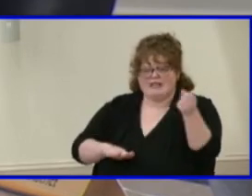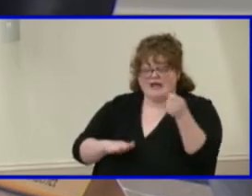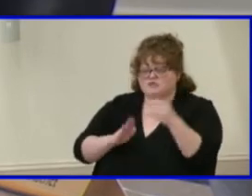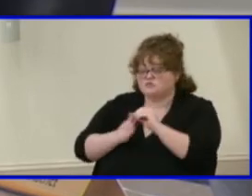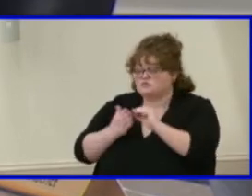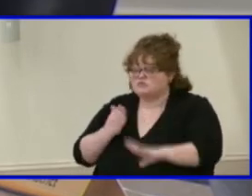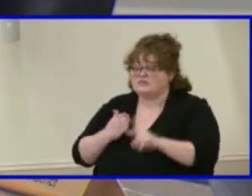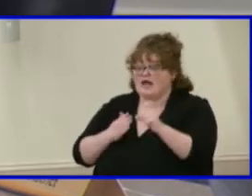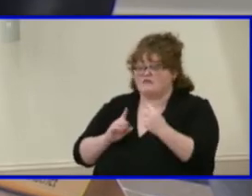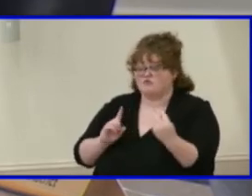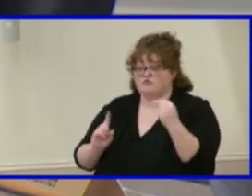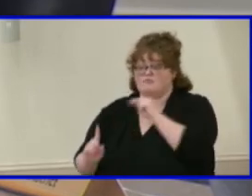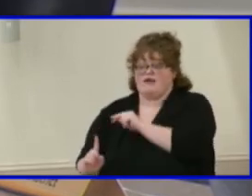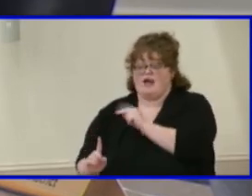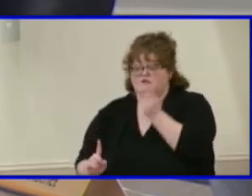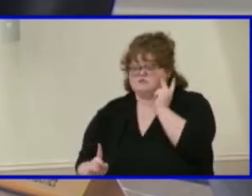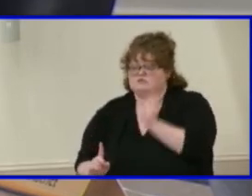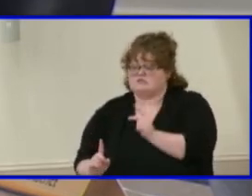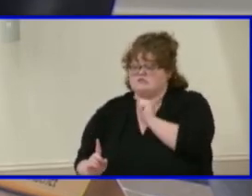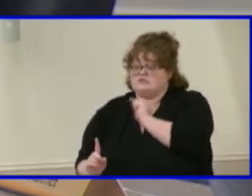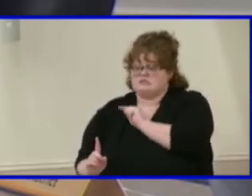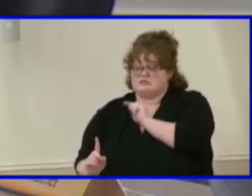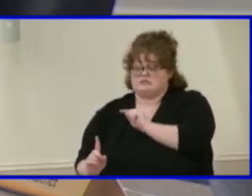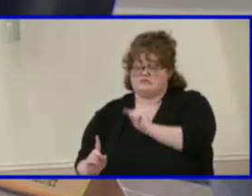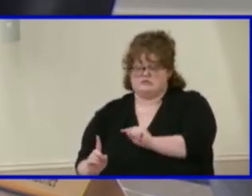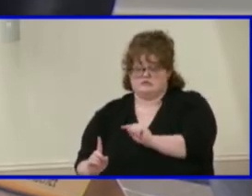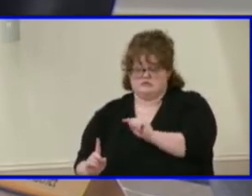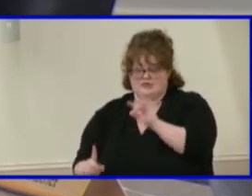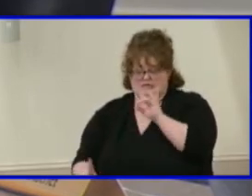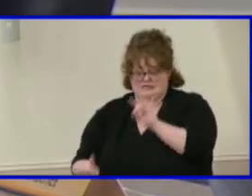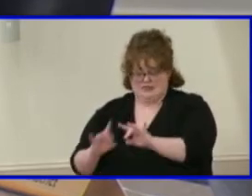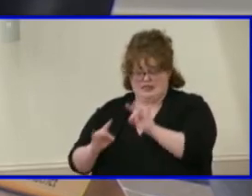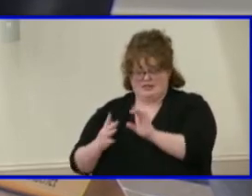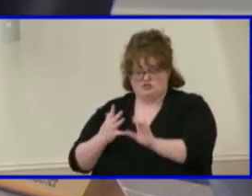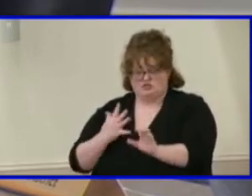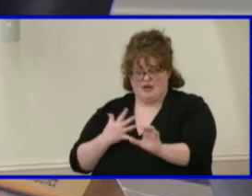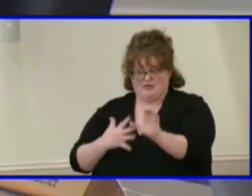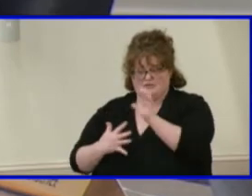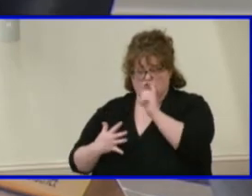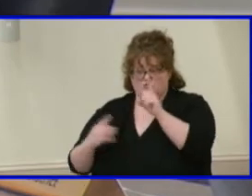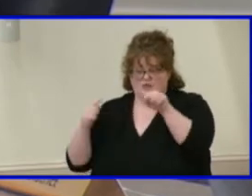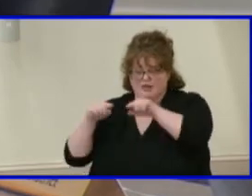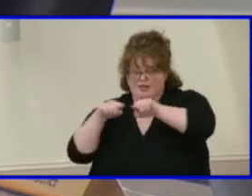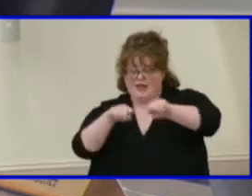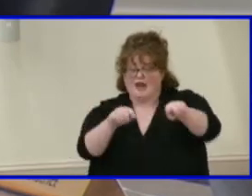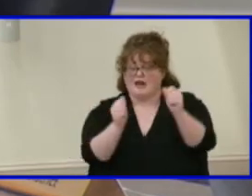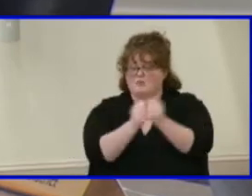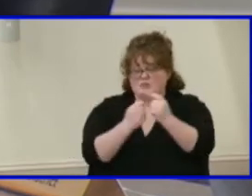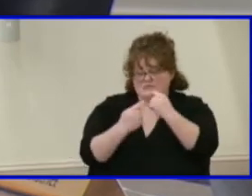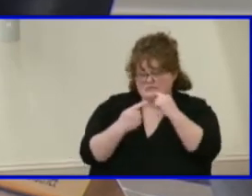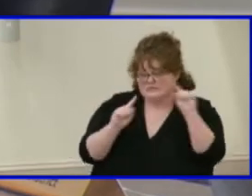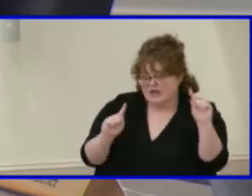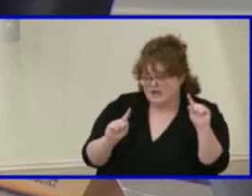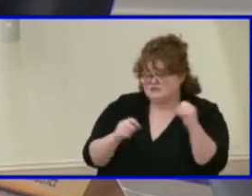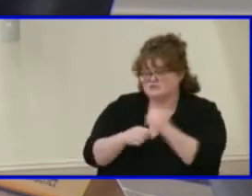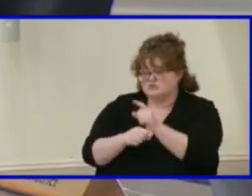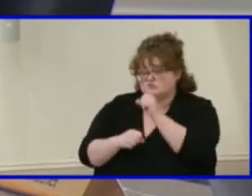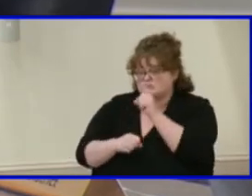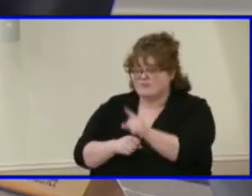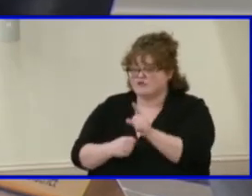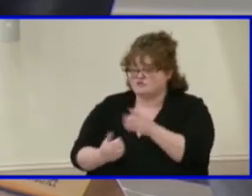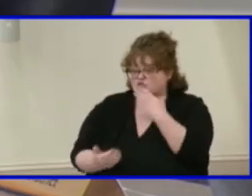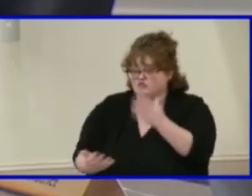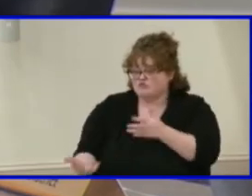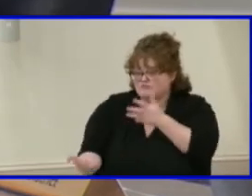backwards as well and say, is our selection criteria lining up and selecting the students that it's a good fit for?